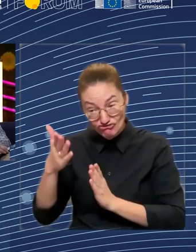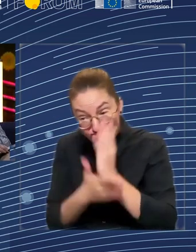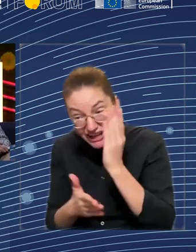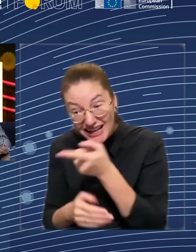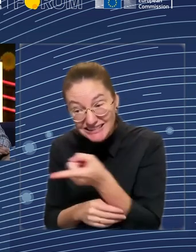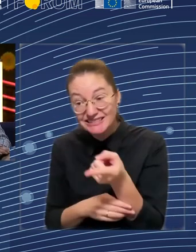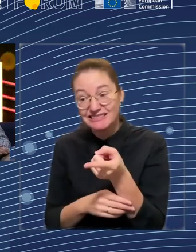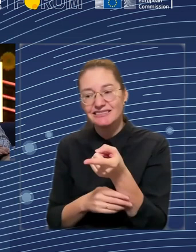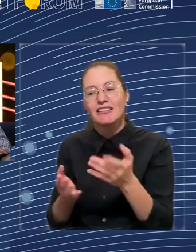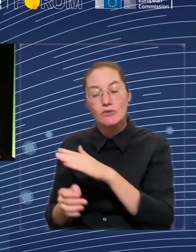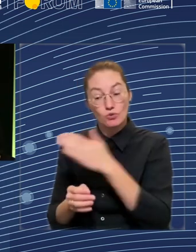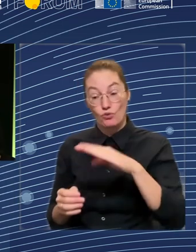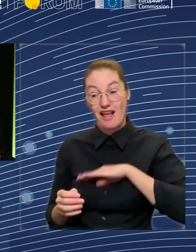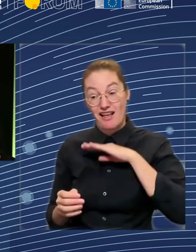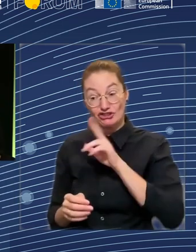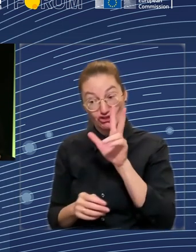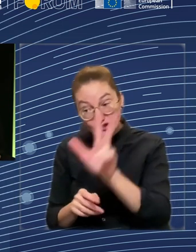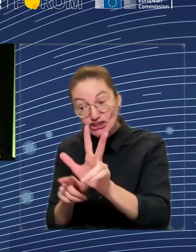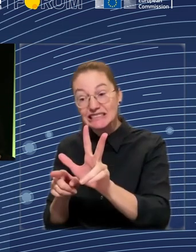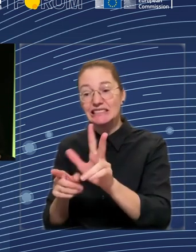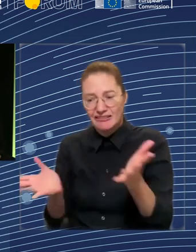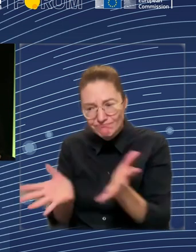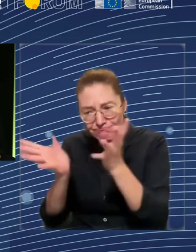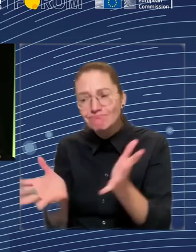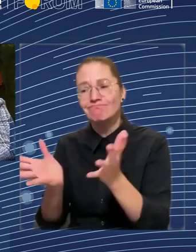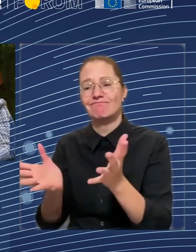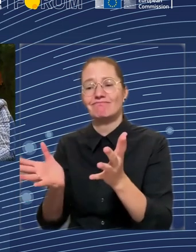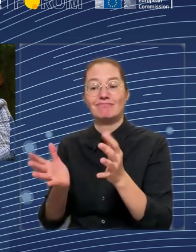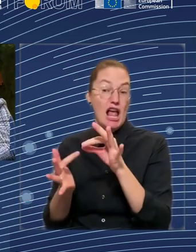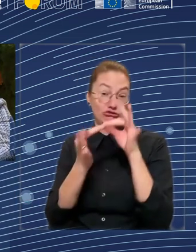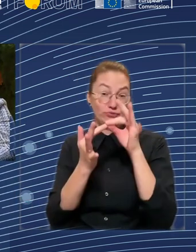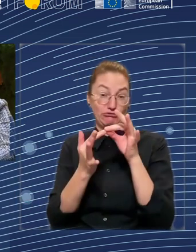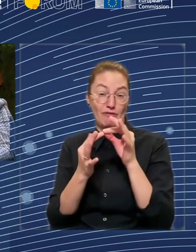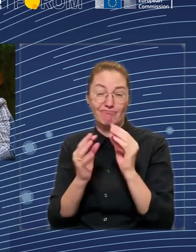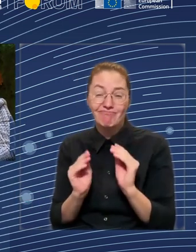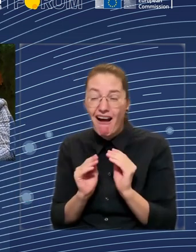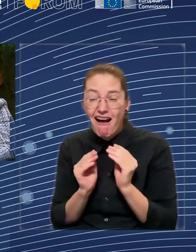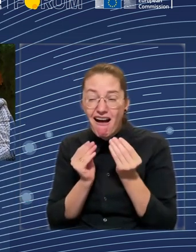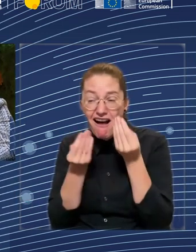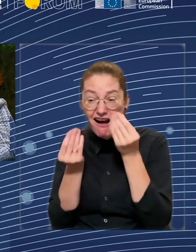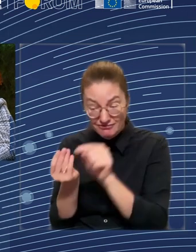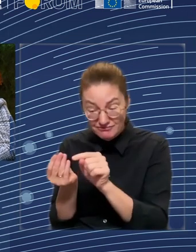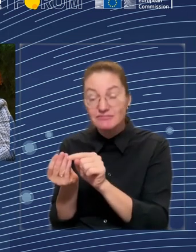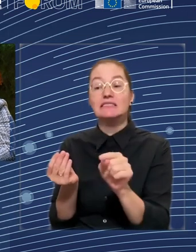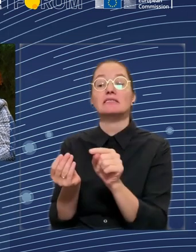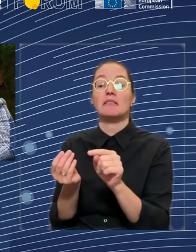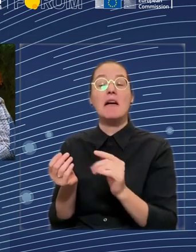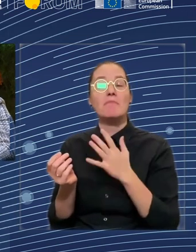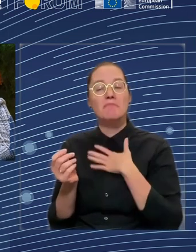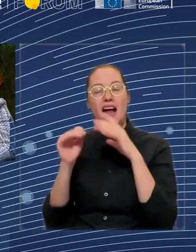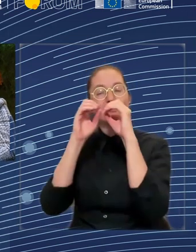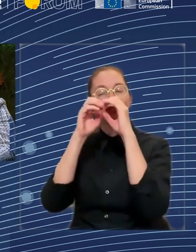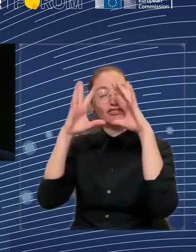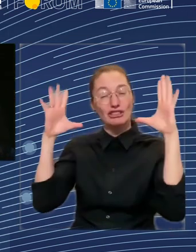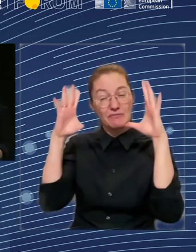little bit, again, biased because of my country, equal retirement age for men and women. Full stop. Well, thank